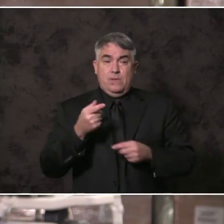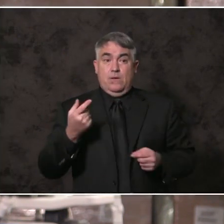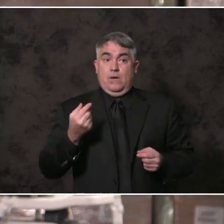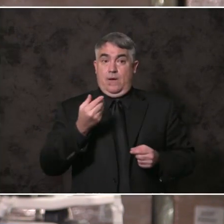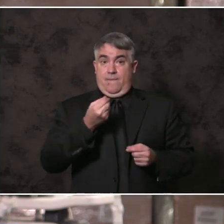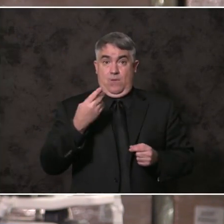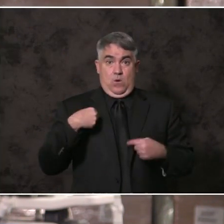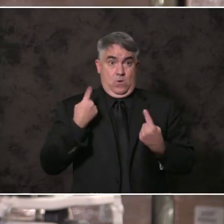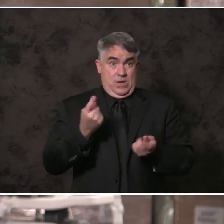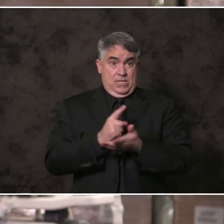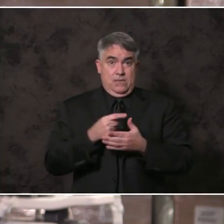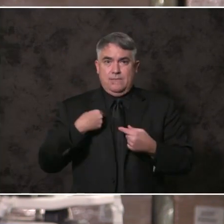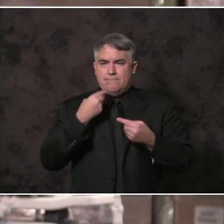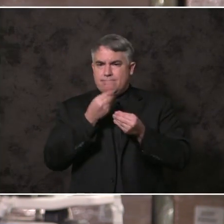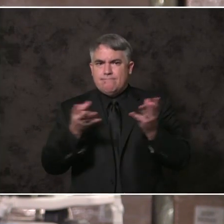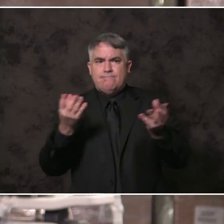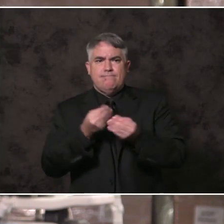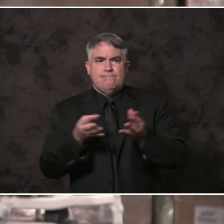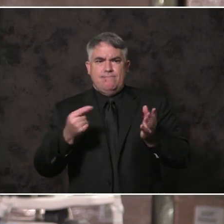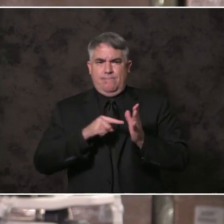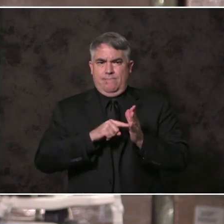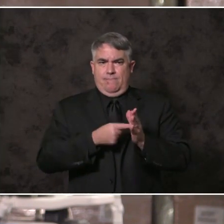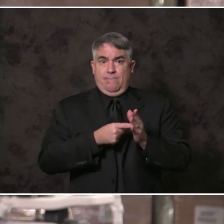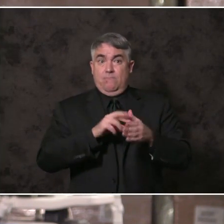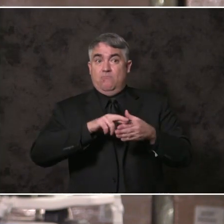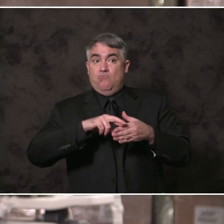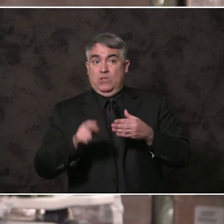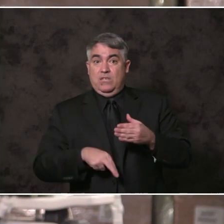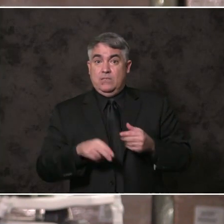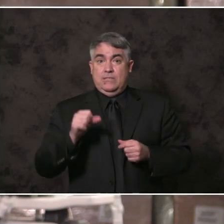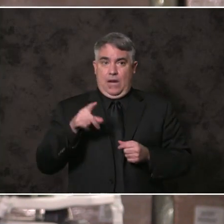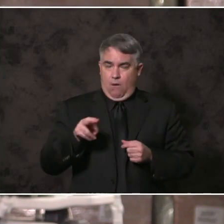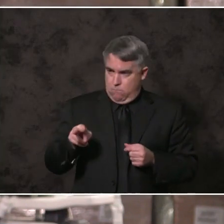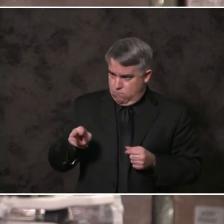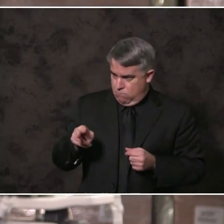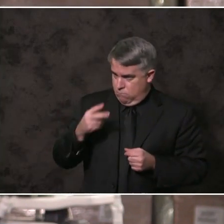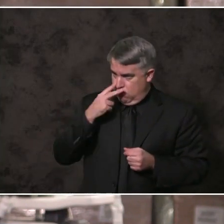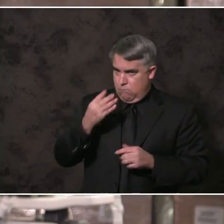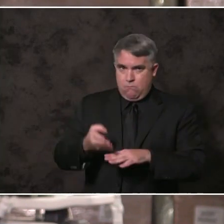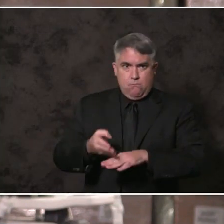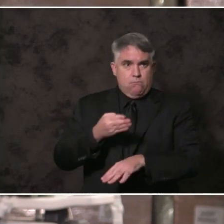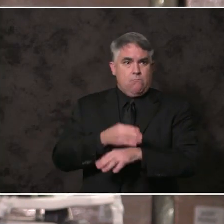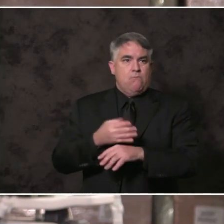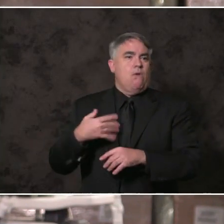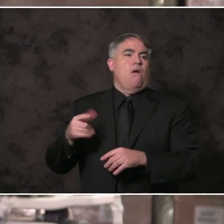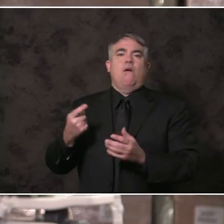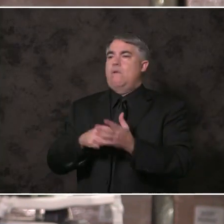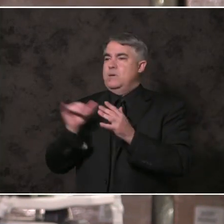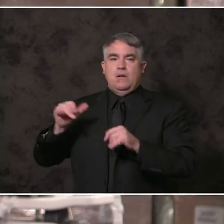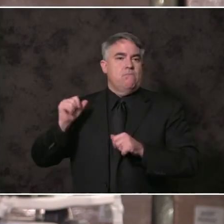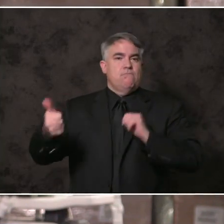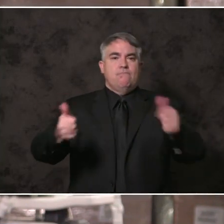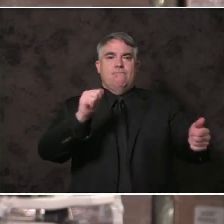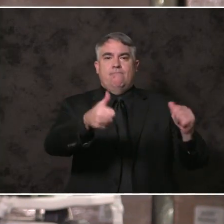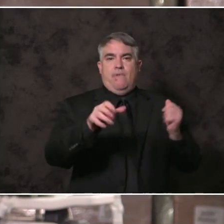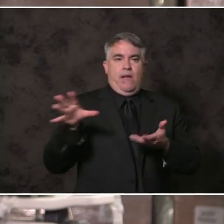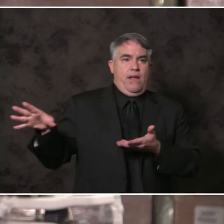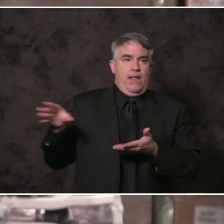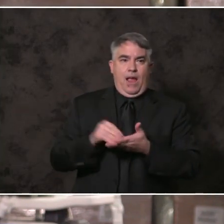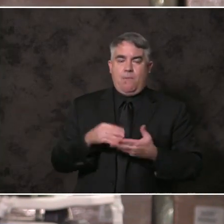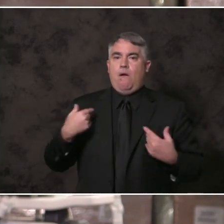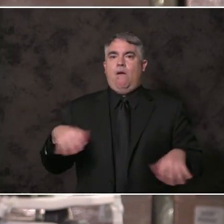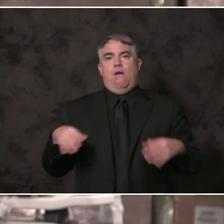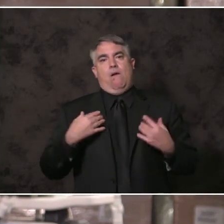Diego sees the impact made, I know there will be demands to do more. We can and must build a